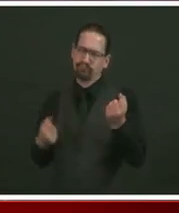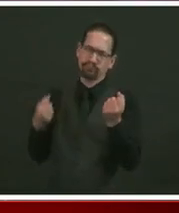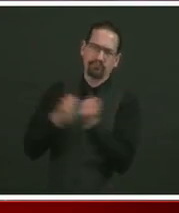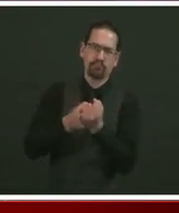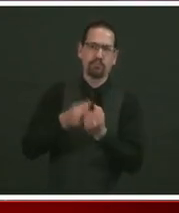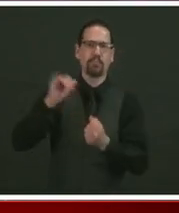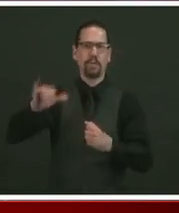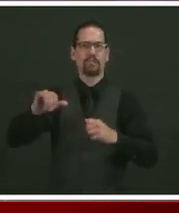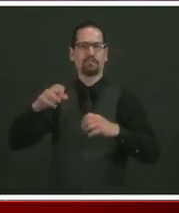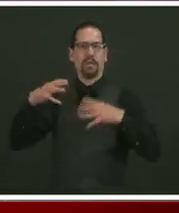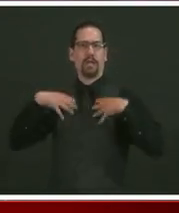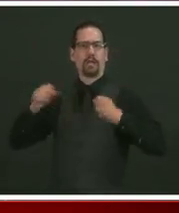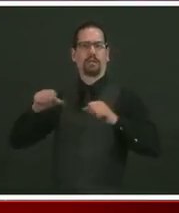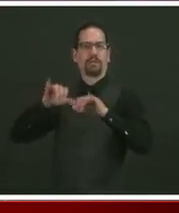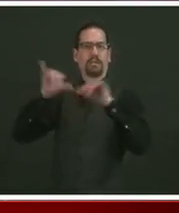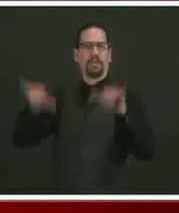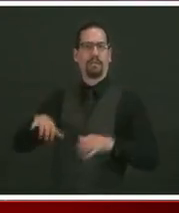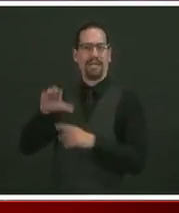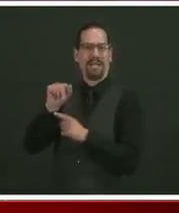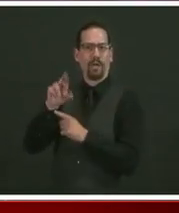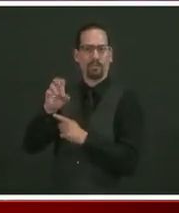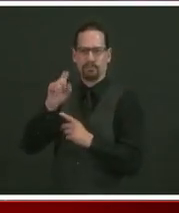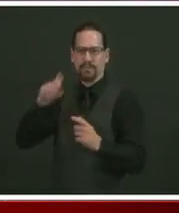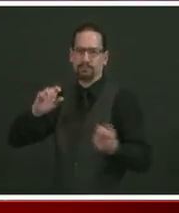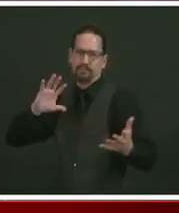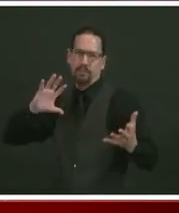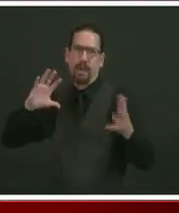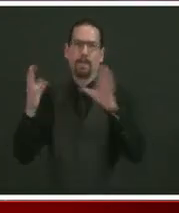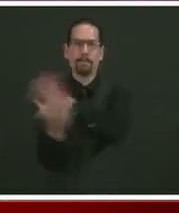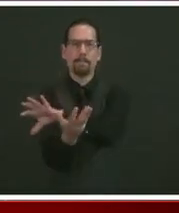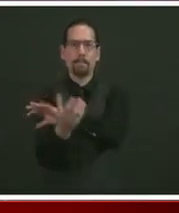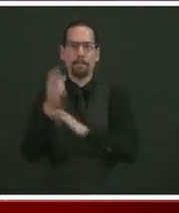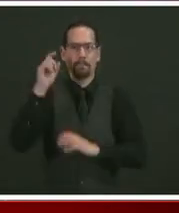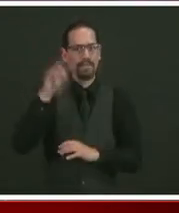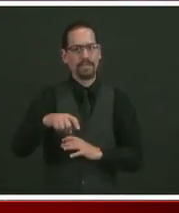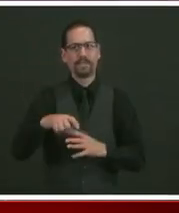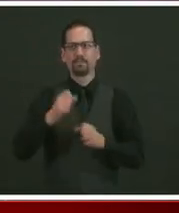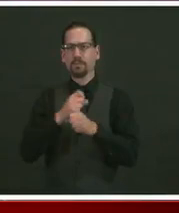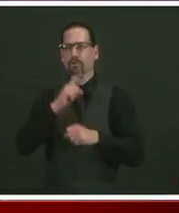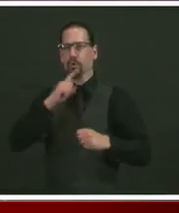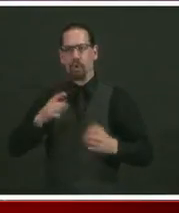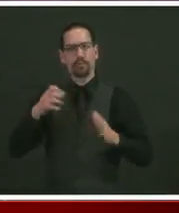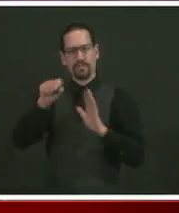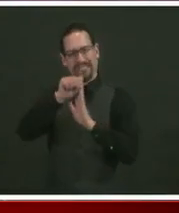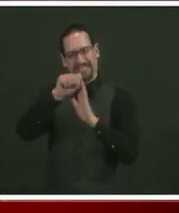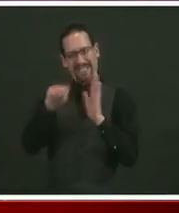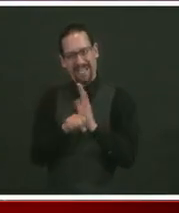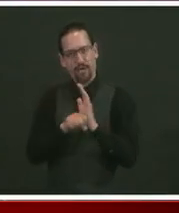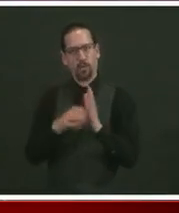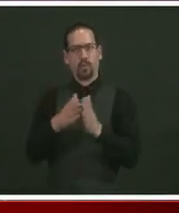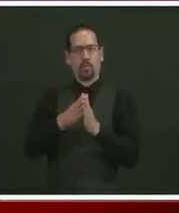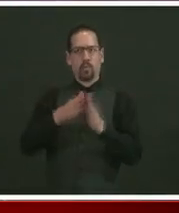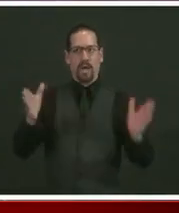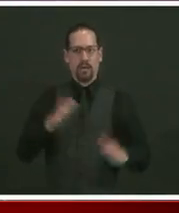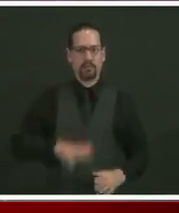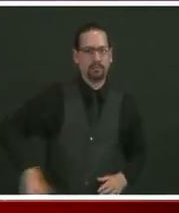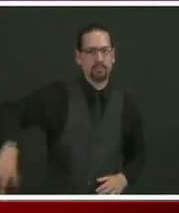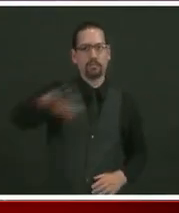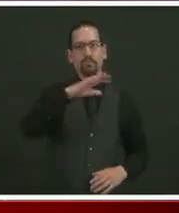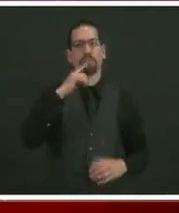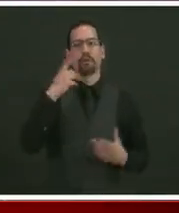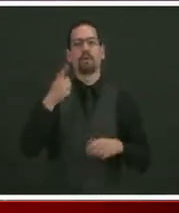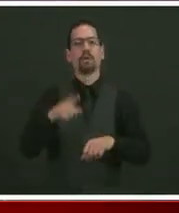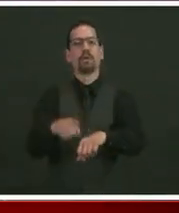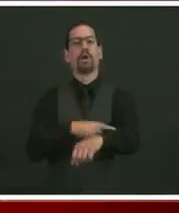over the long run and making sure that we have a statewide long-term health care